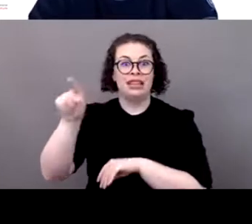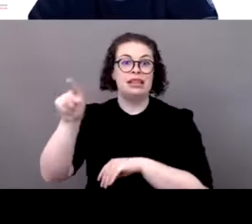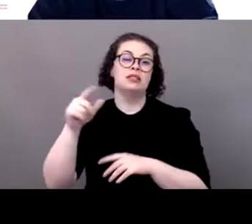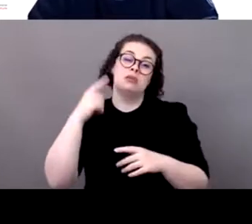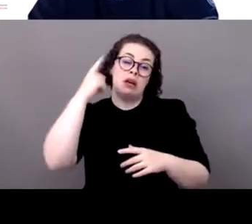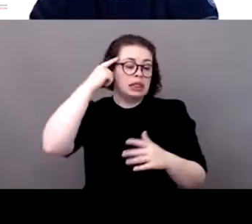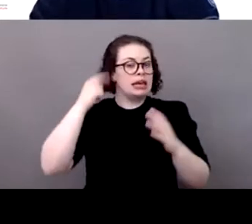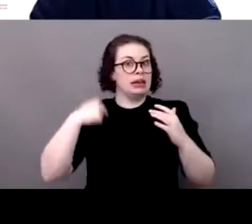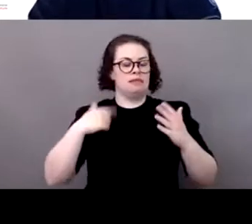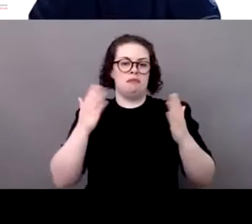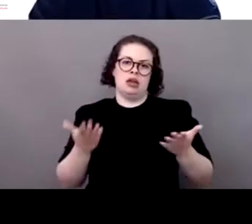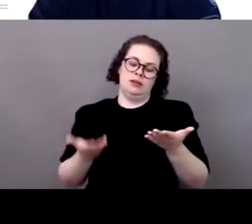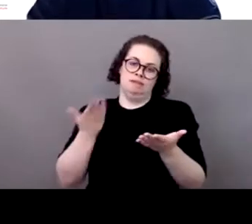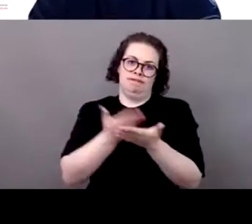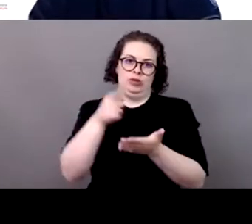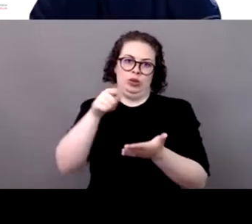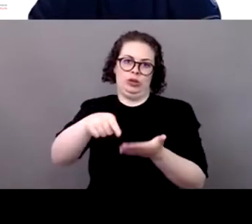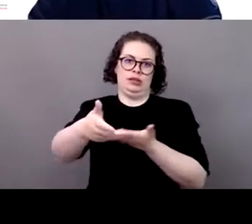the discussion.